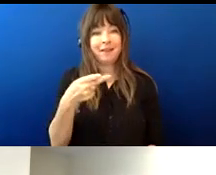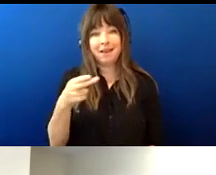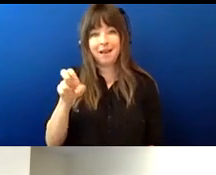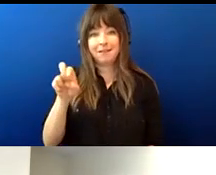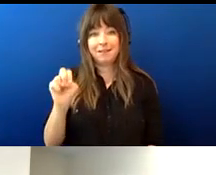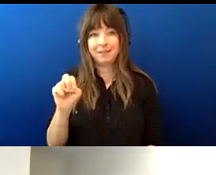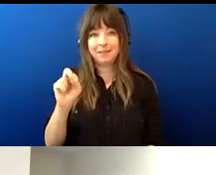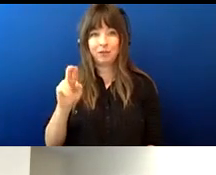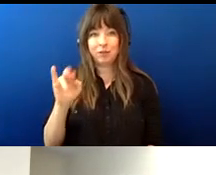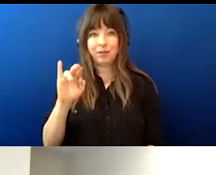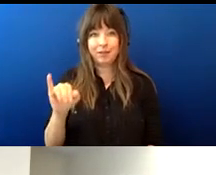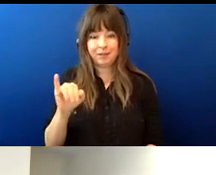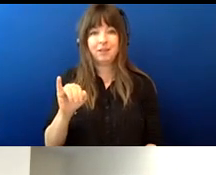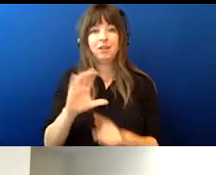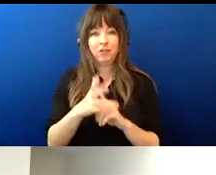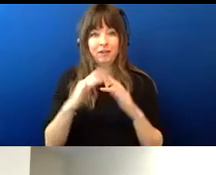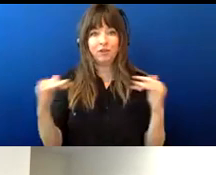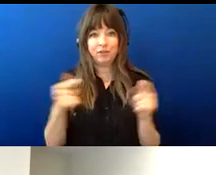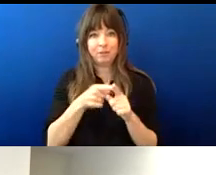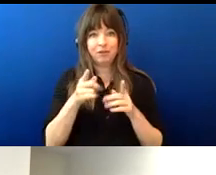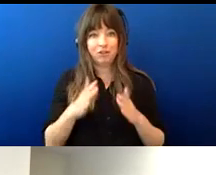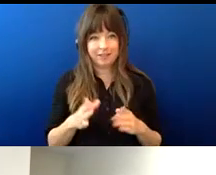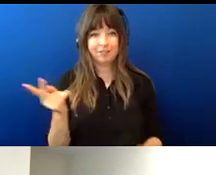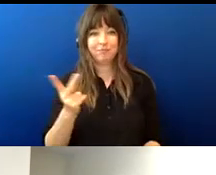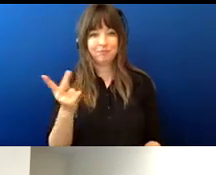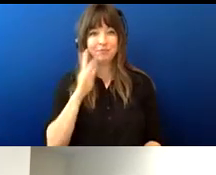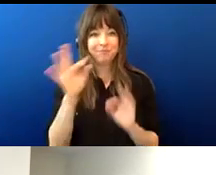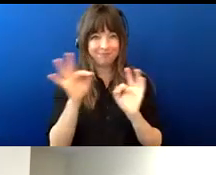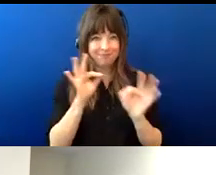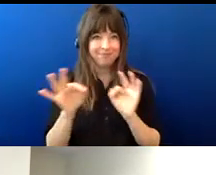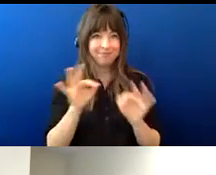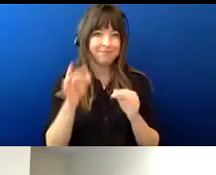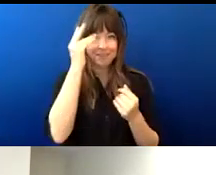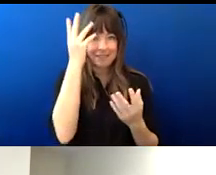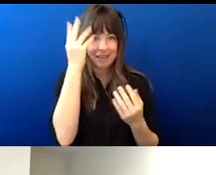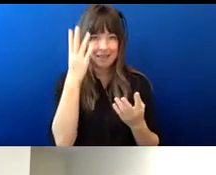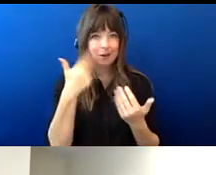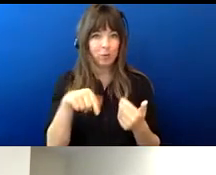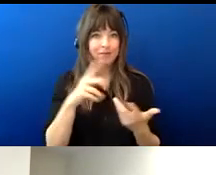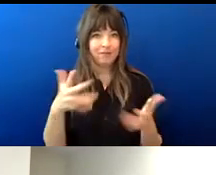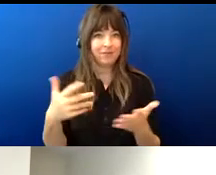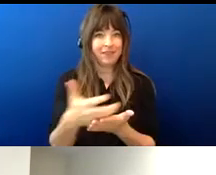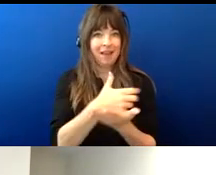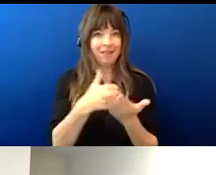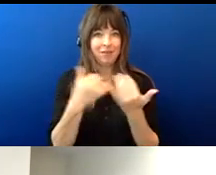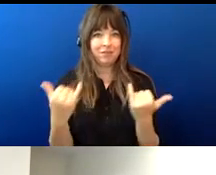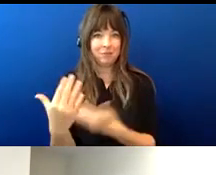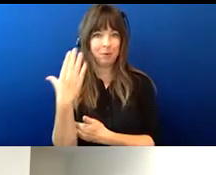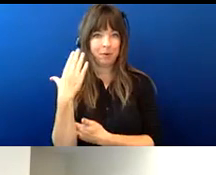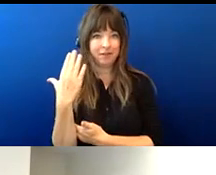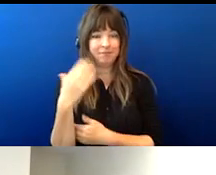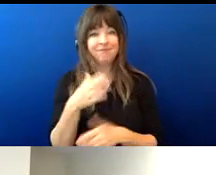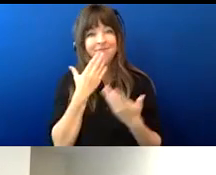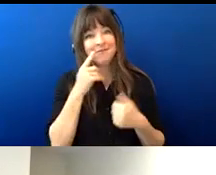specialist the two of them will be walking us through the data this morning again thanks for your uh time and